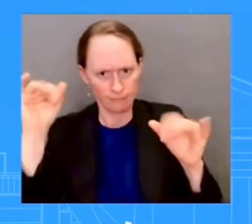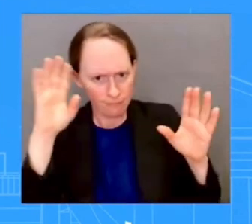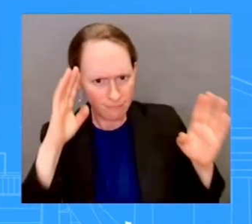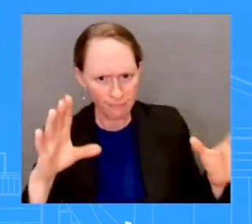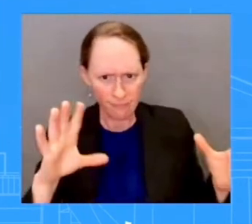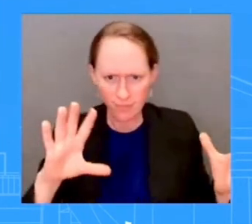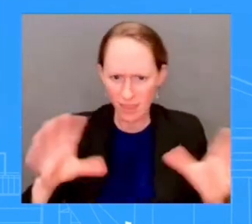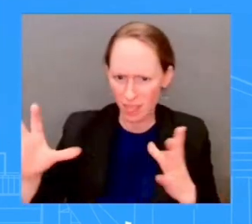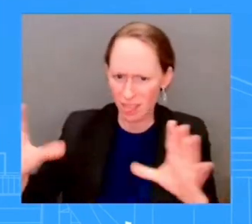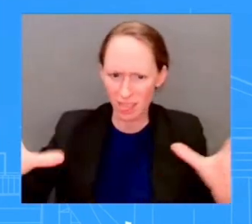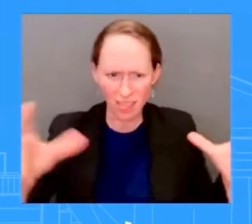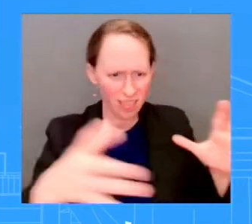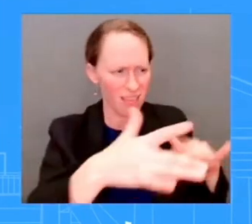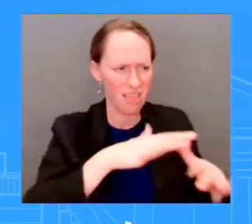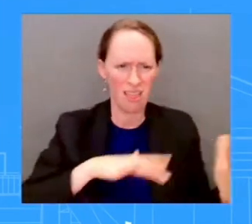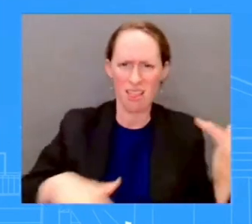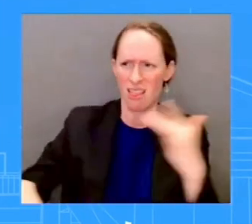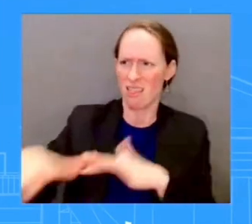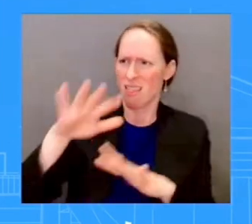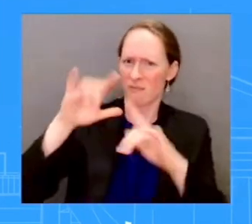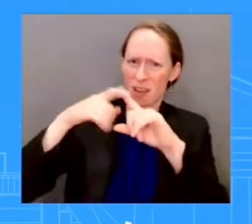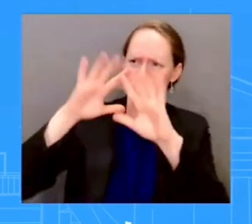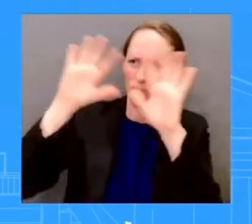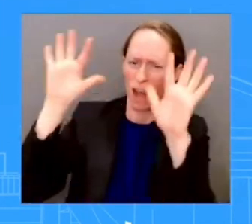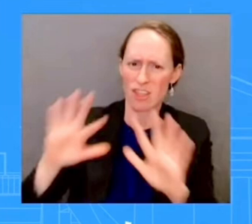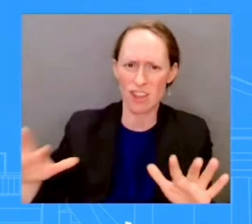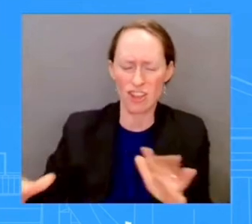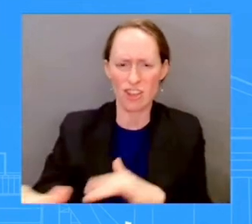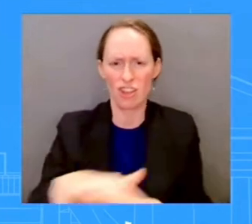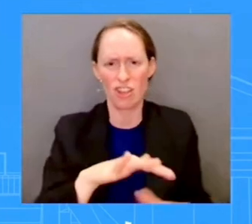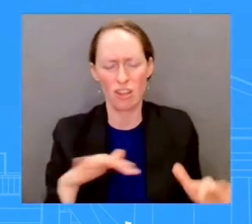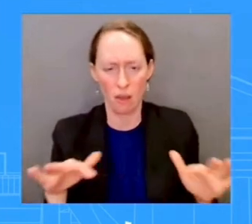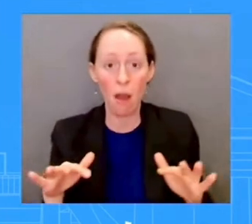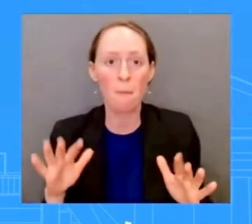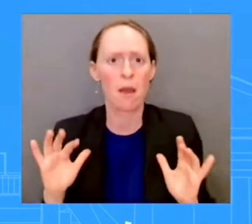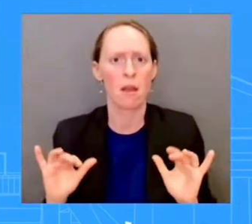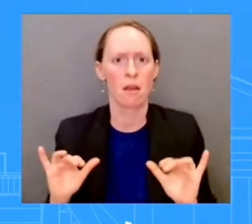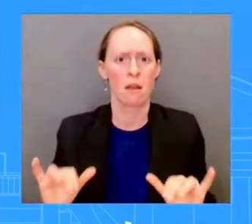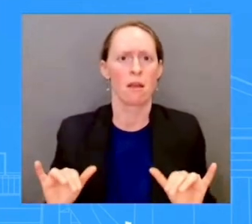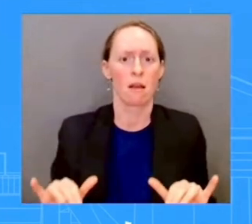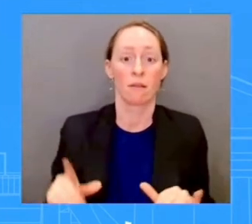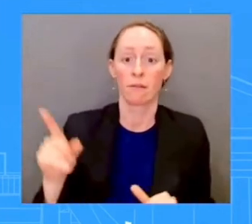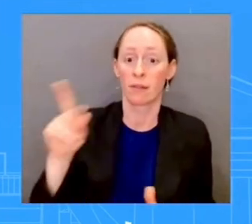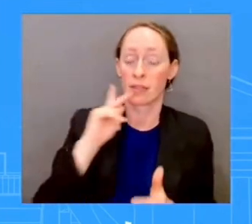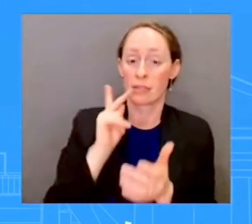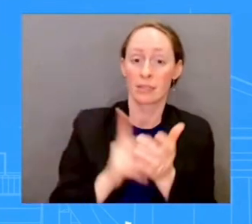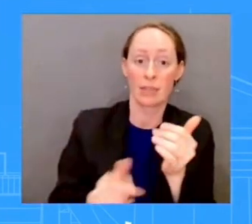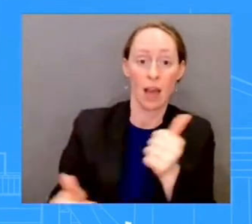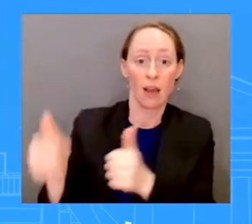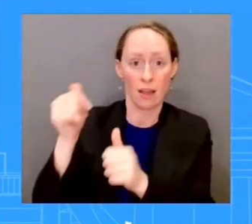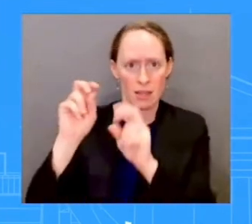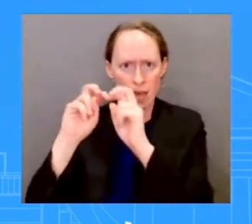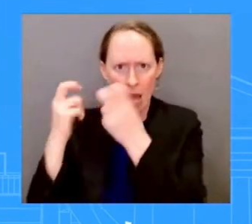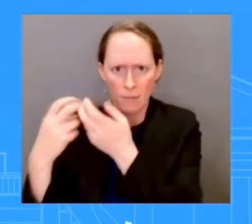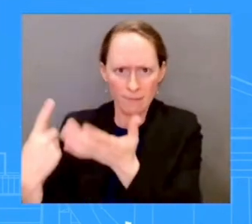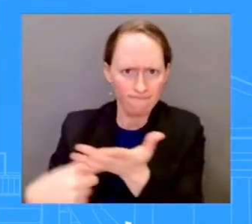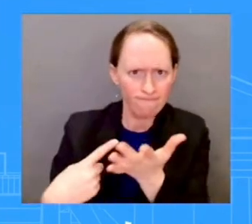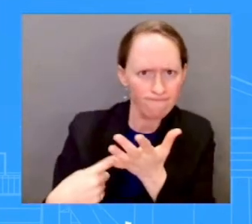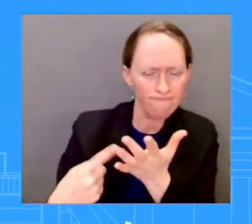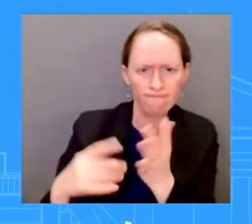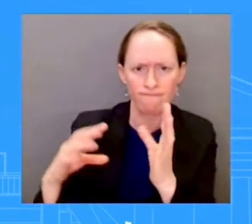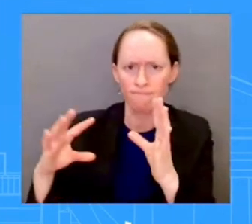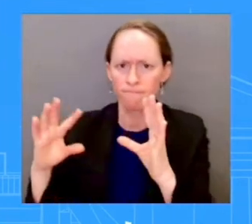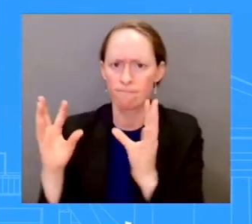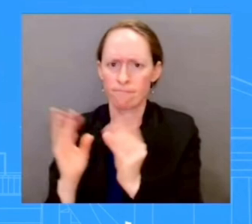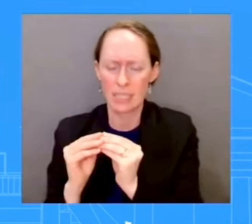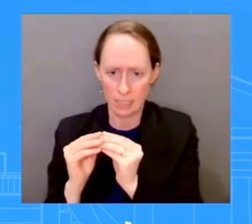Met with the Cabinet on that issue. Also had time for a meeting with Bernie Sanders. But when the governor of New York came by to discuss a very urgent matter in